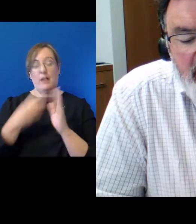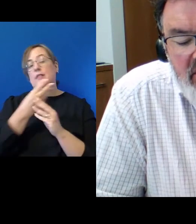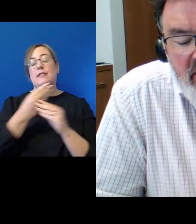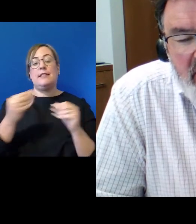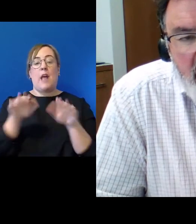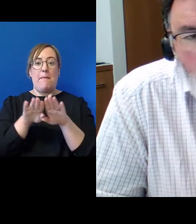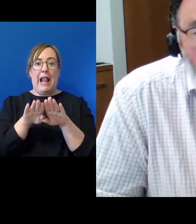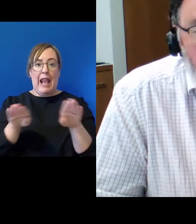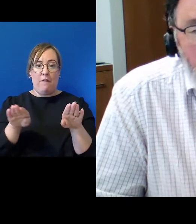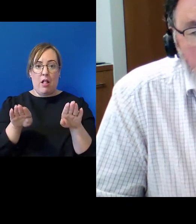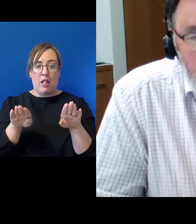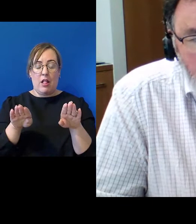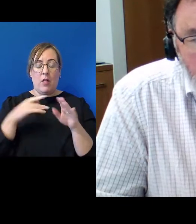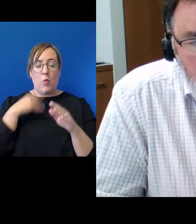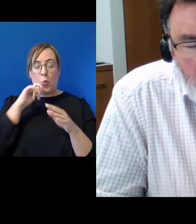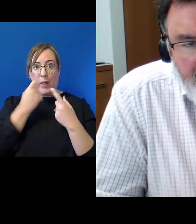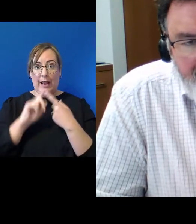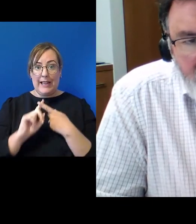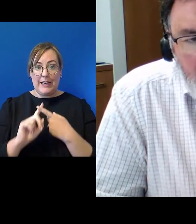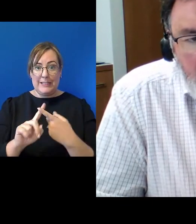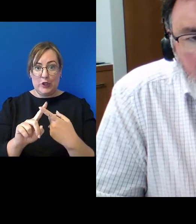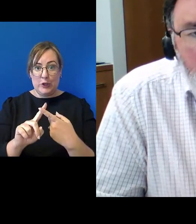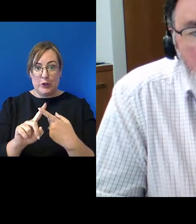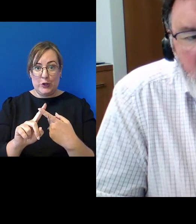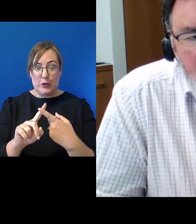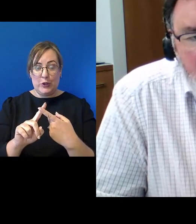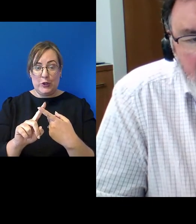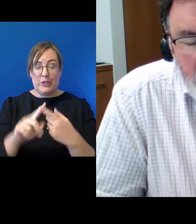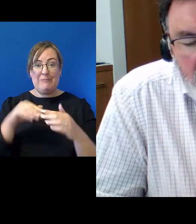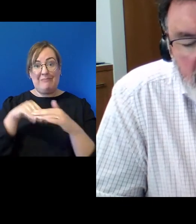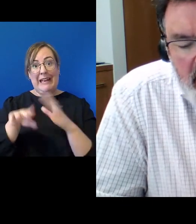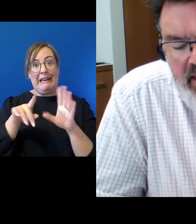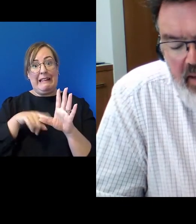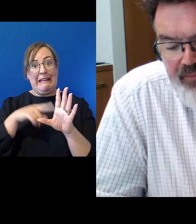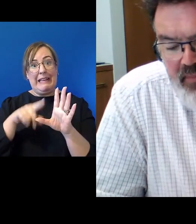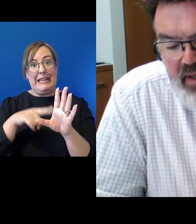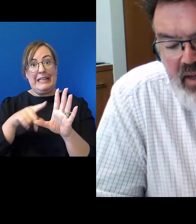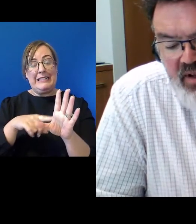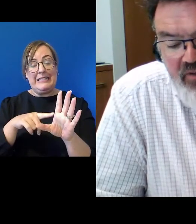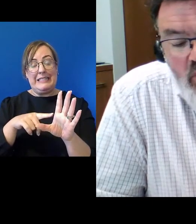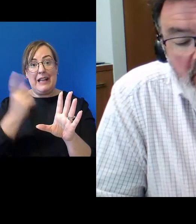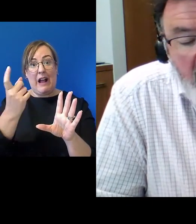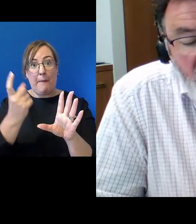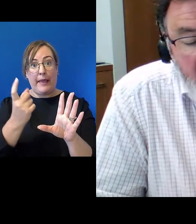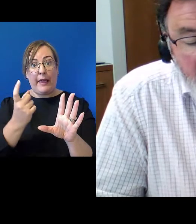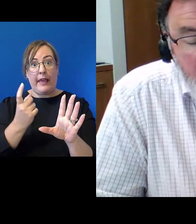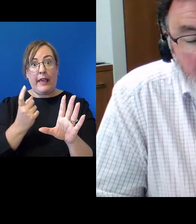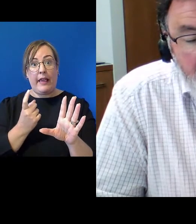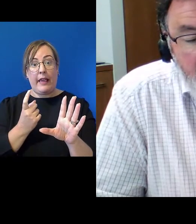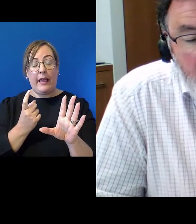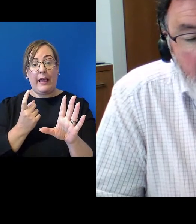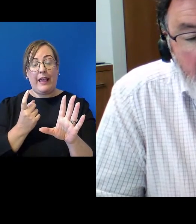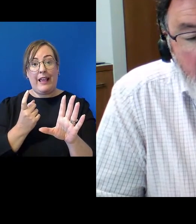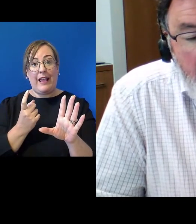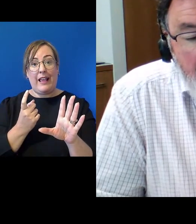settlement would continue in the years coming forward, and that a